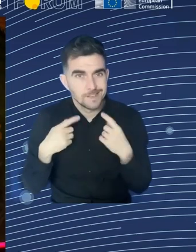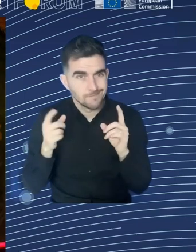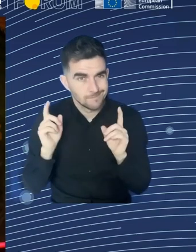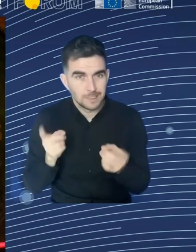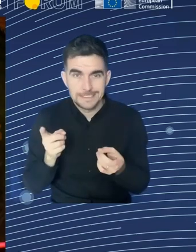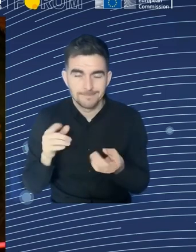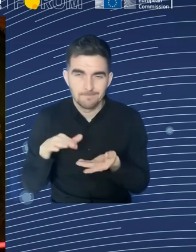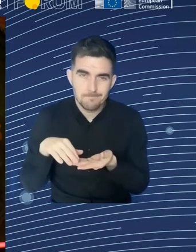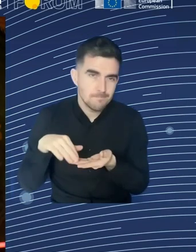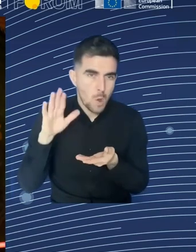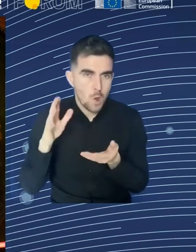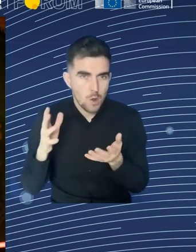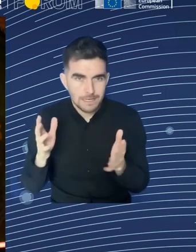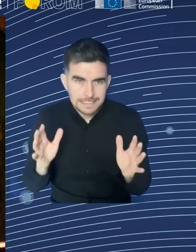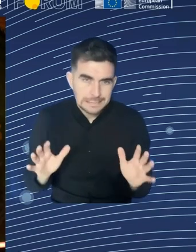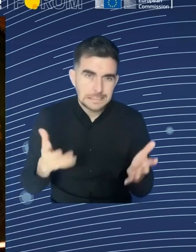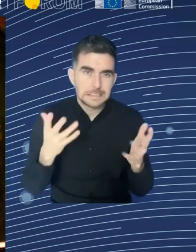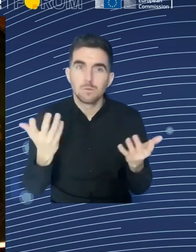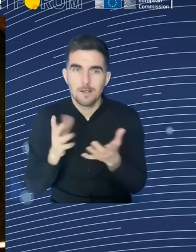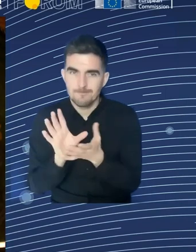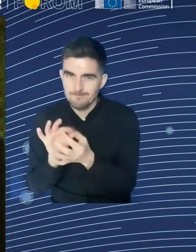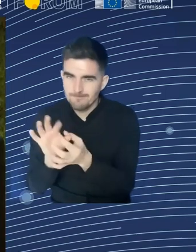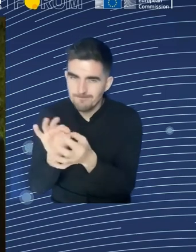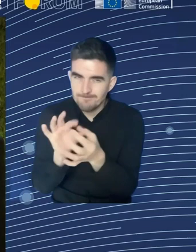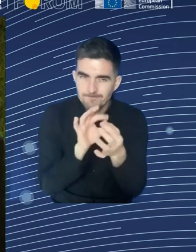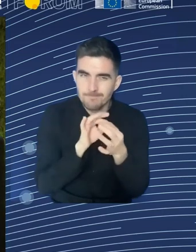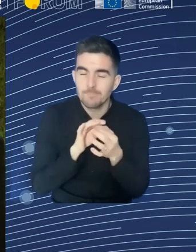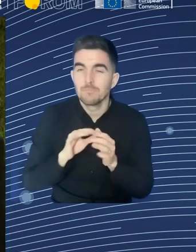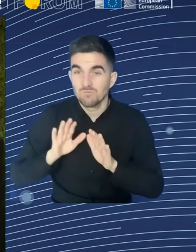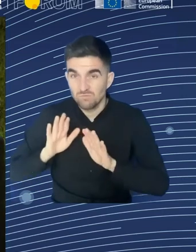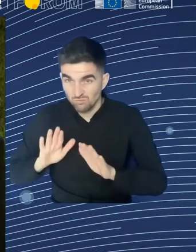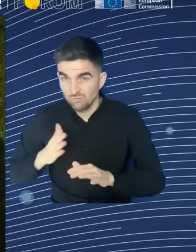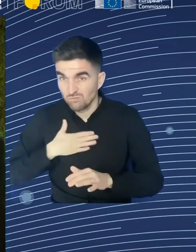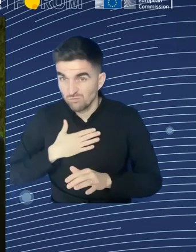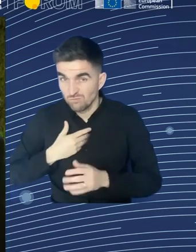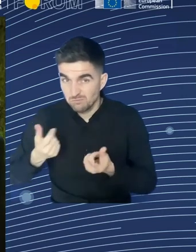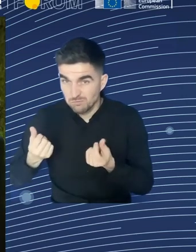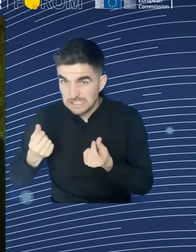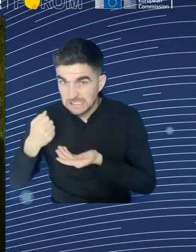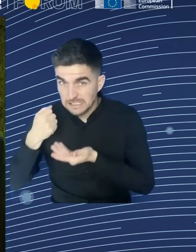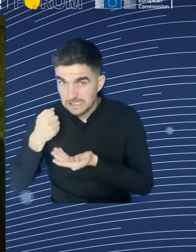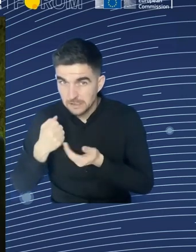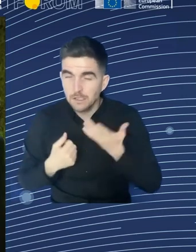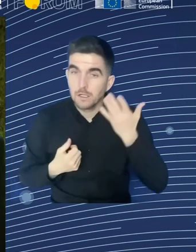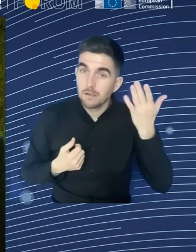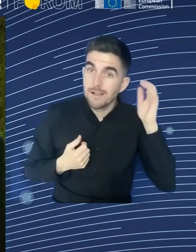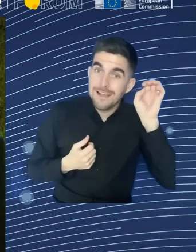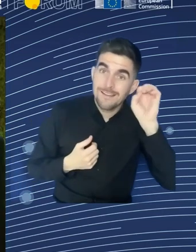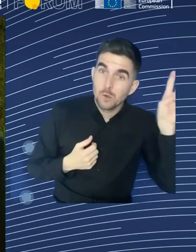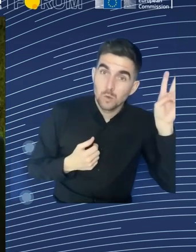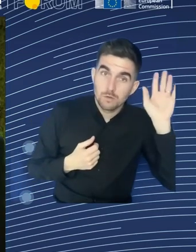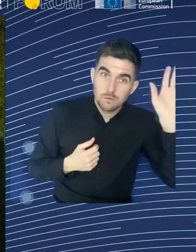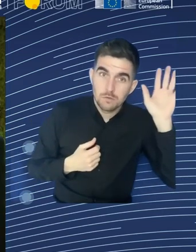goal to achieve social achievements, and through the cohesion policy and also through all the European